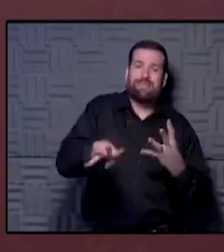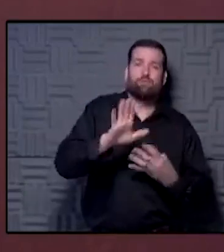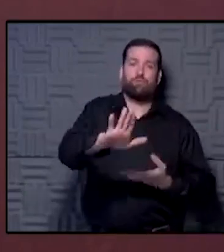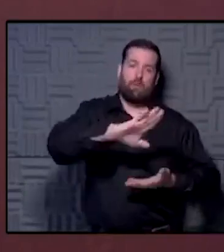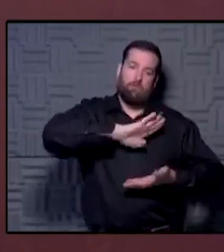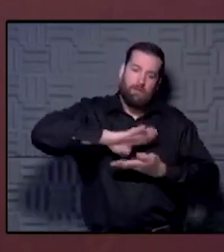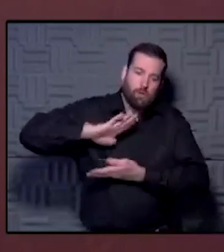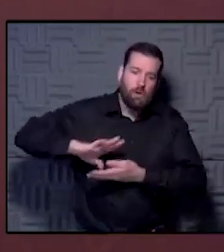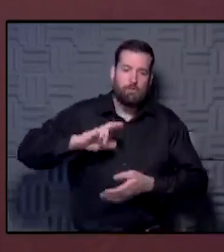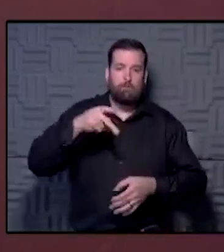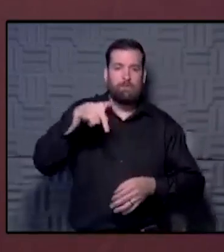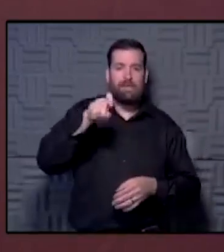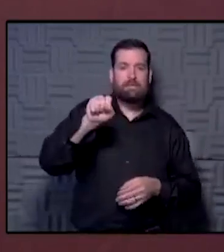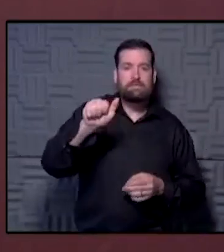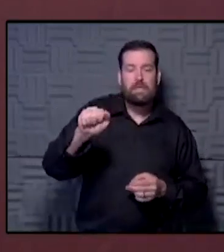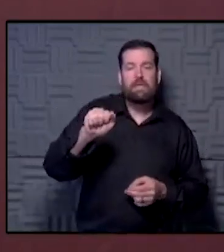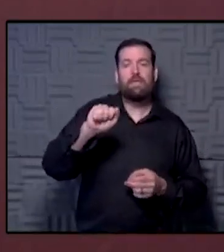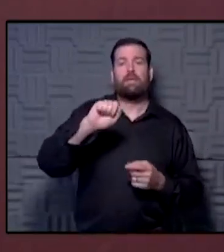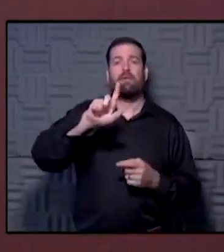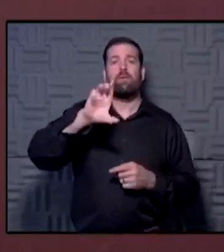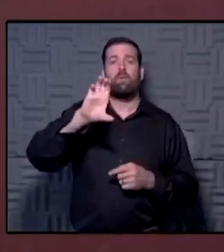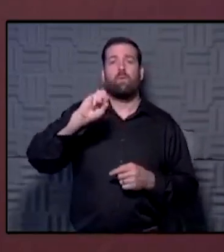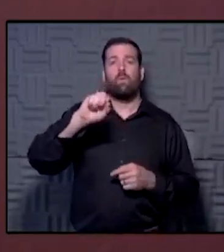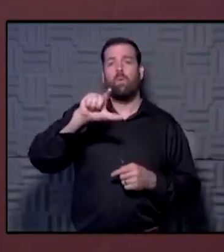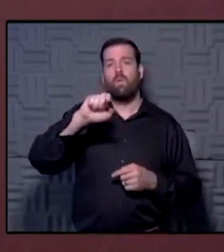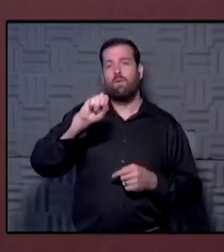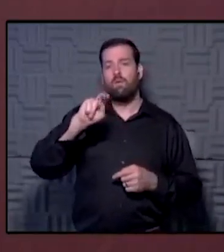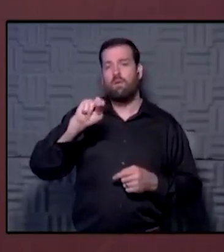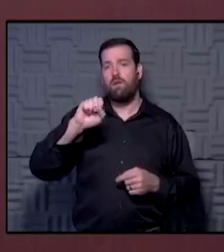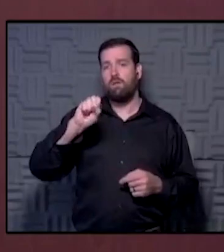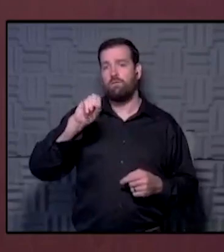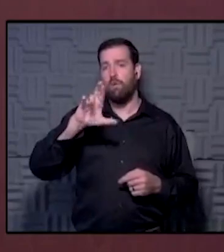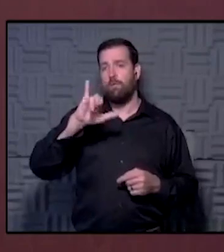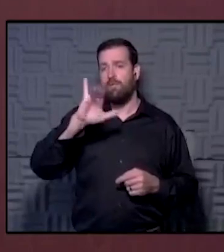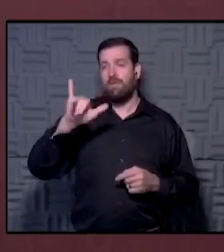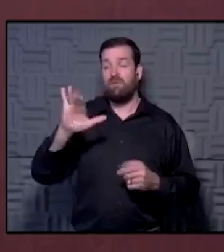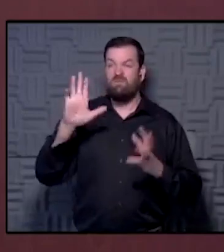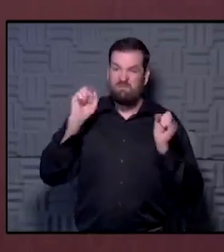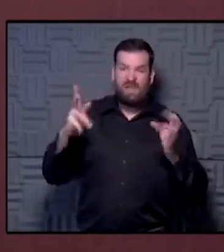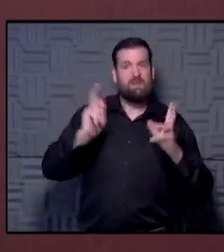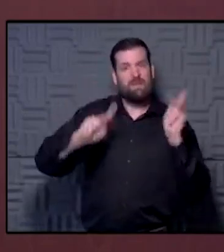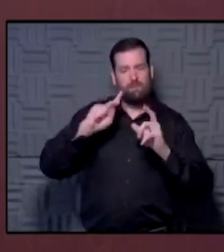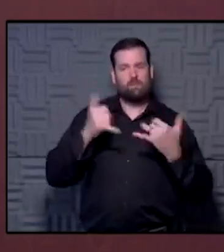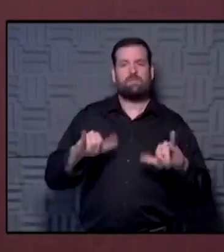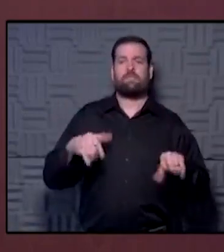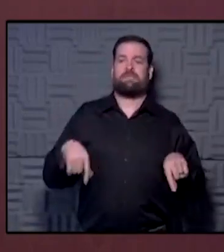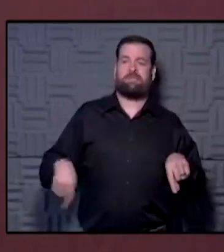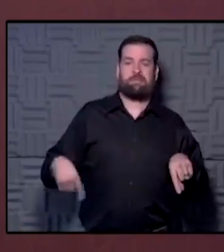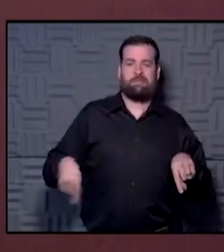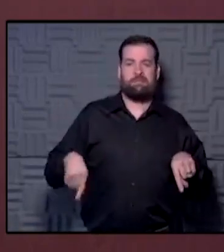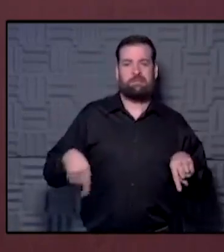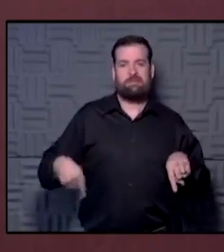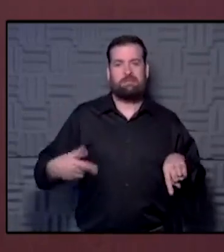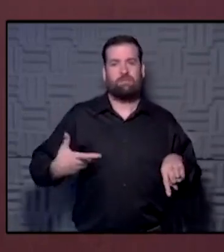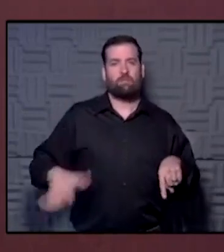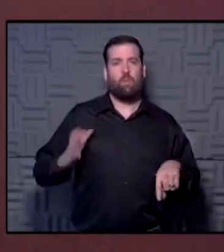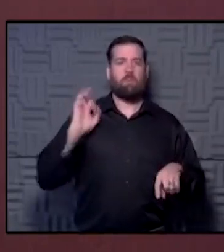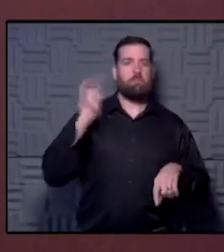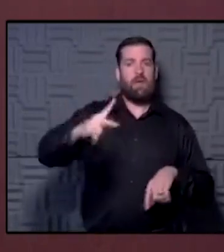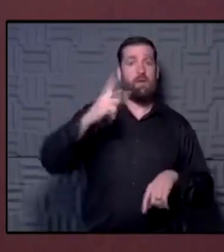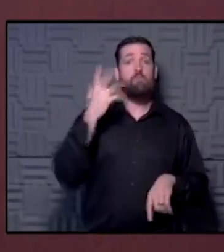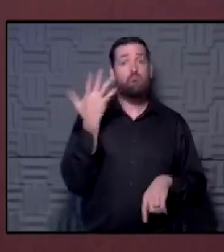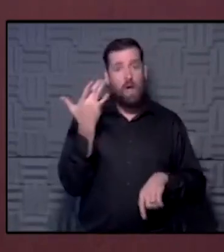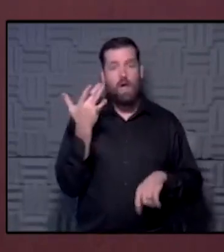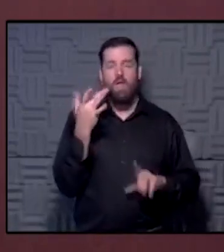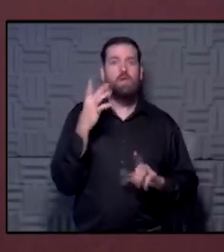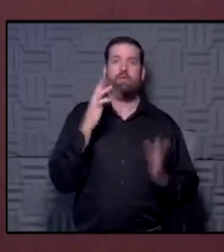colonoscopy PSAs that were canceled previously. I think a lot of people, as you said, are still reluctant to go back to these appointments because of concerns